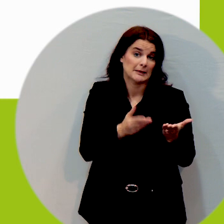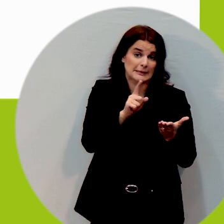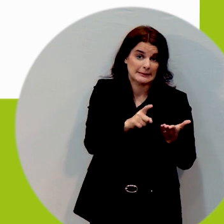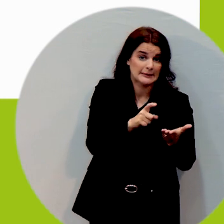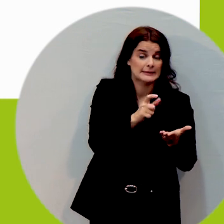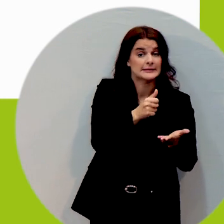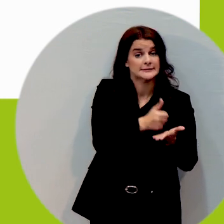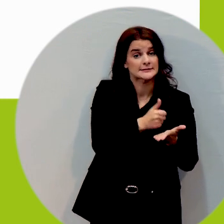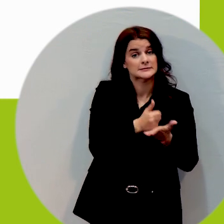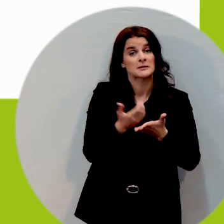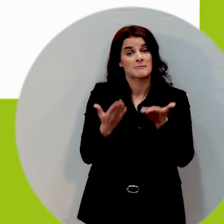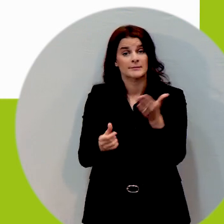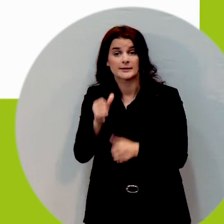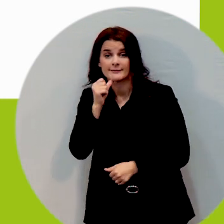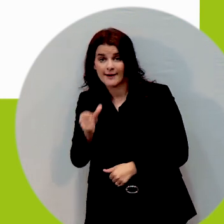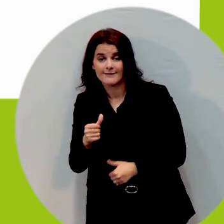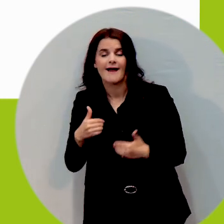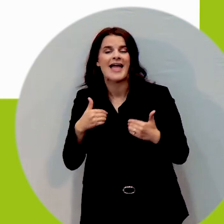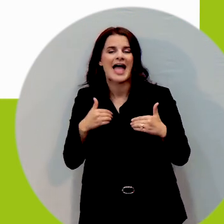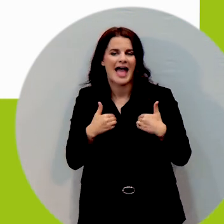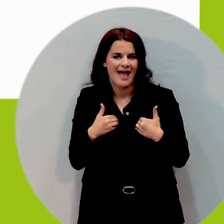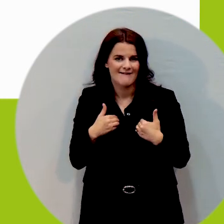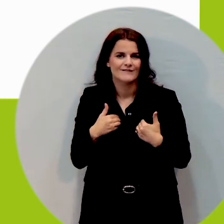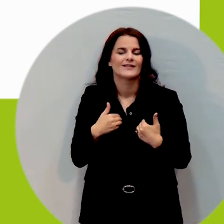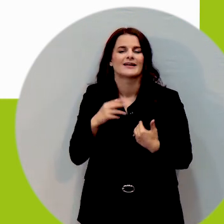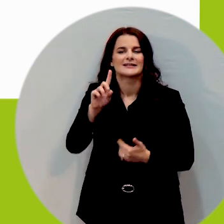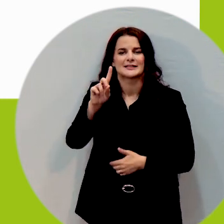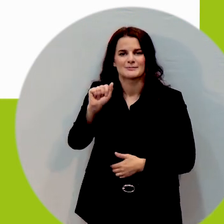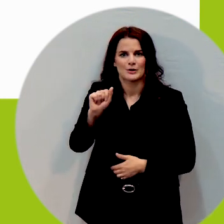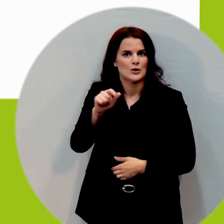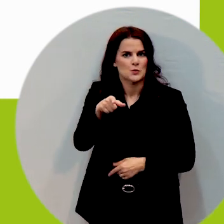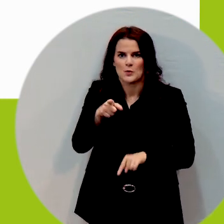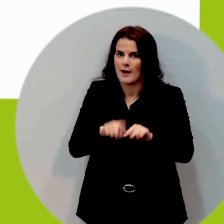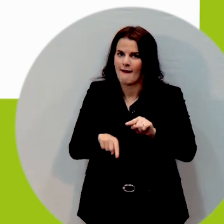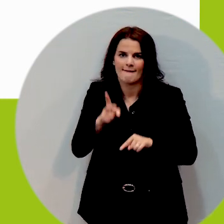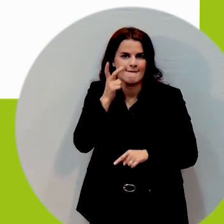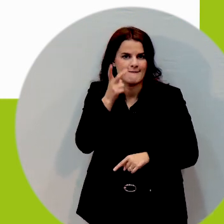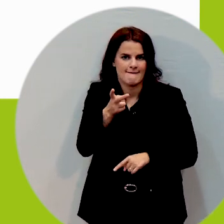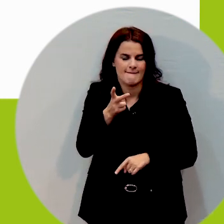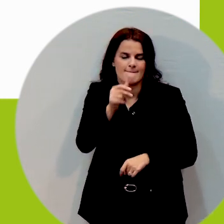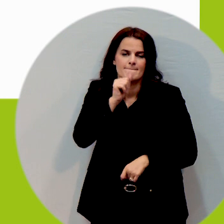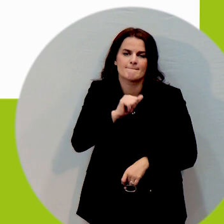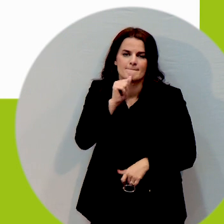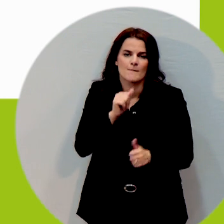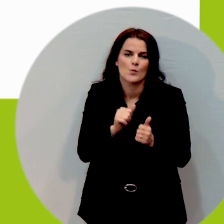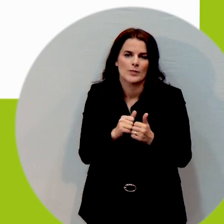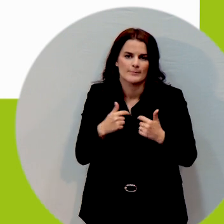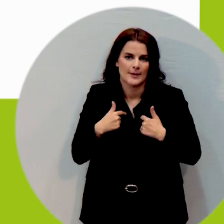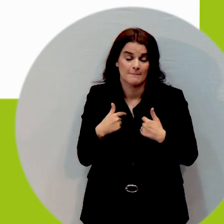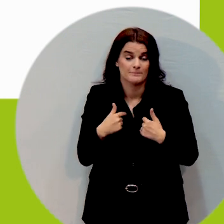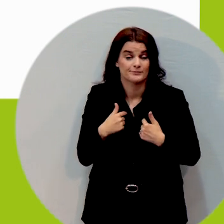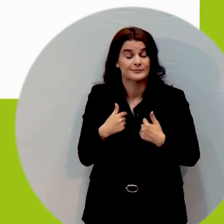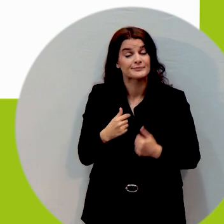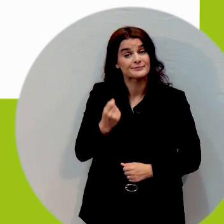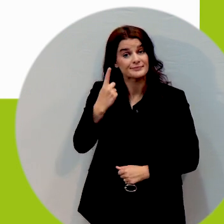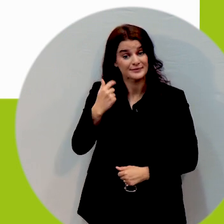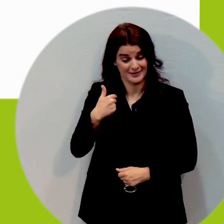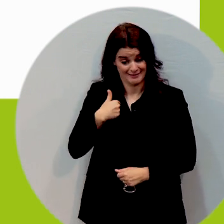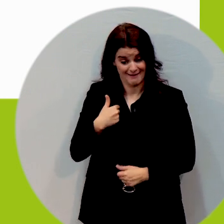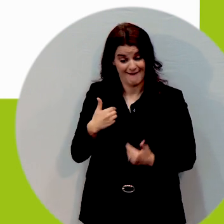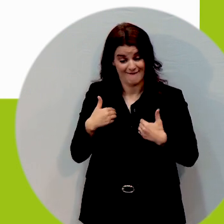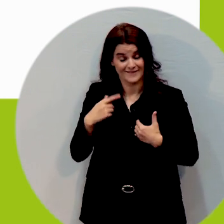i wear one with my hearing impairment and it helps significantly and we are